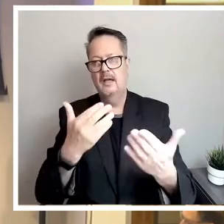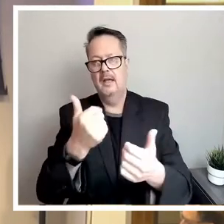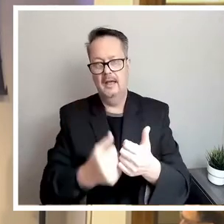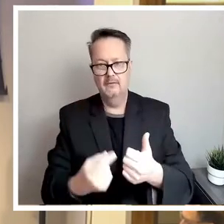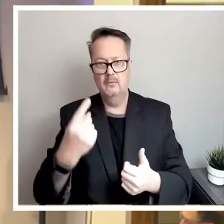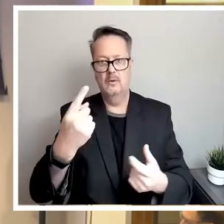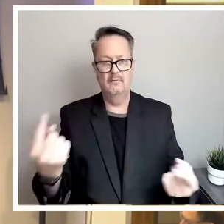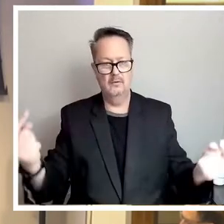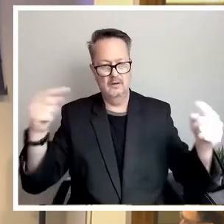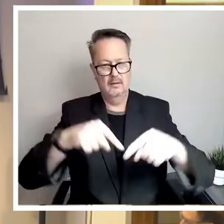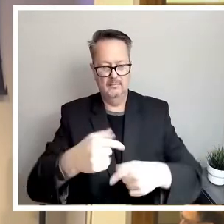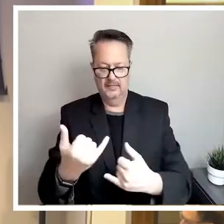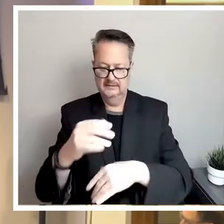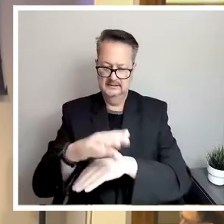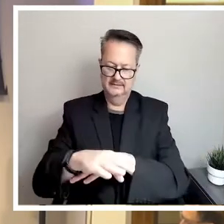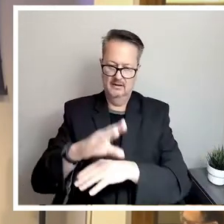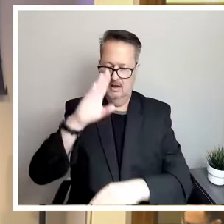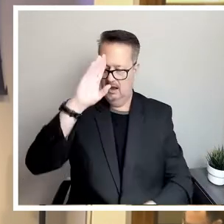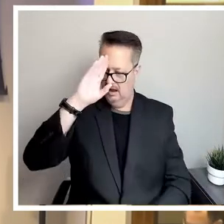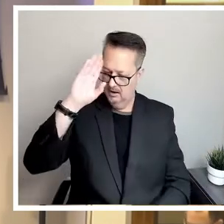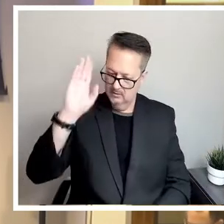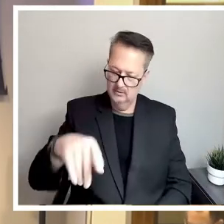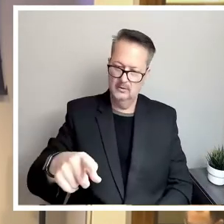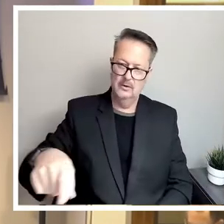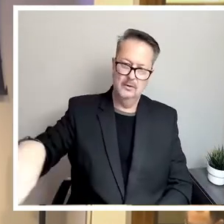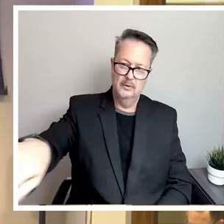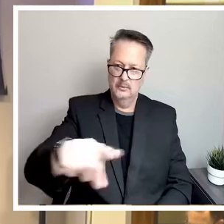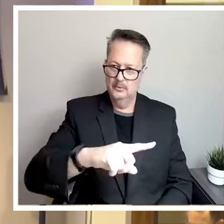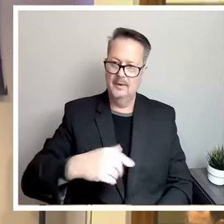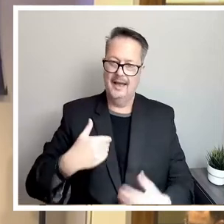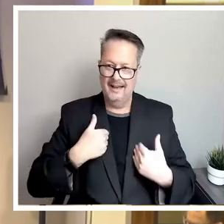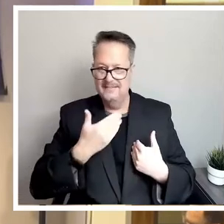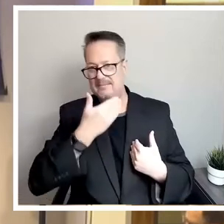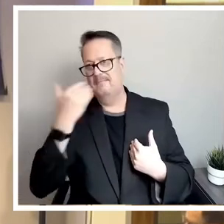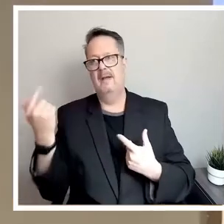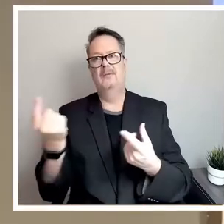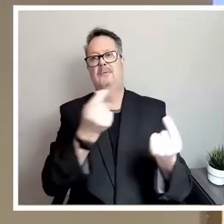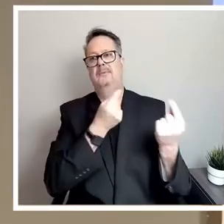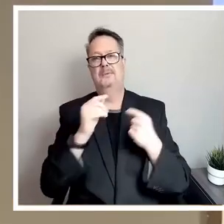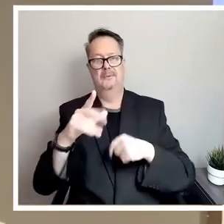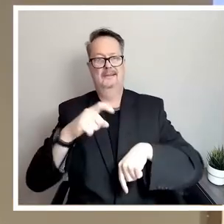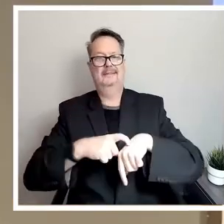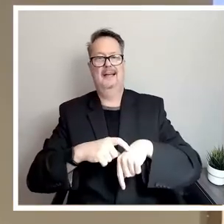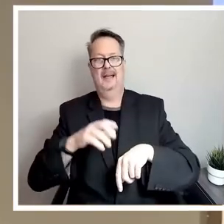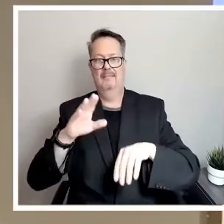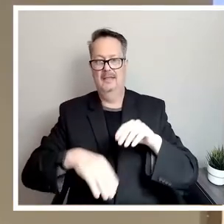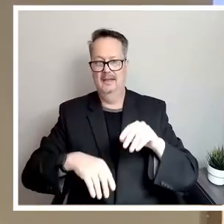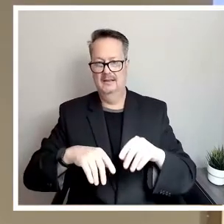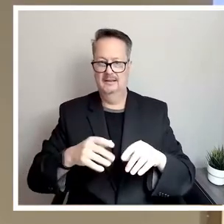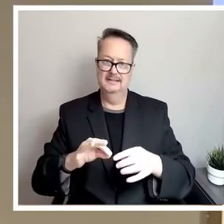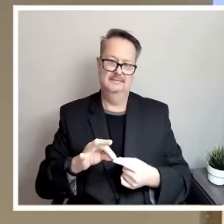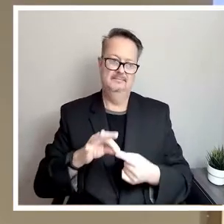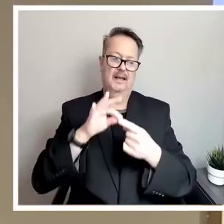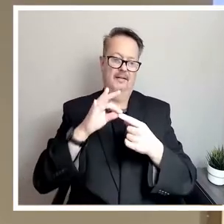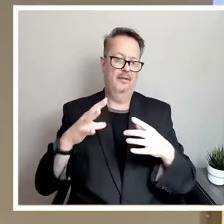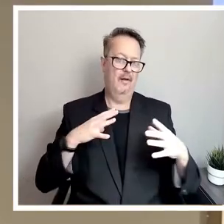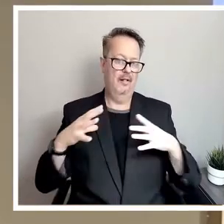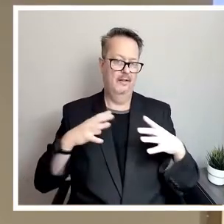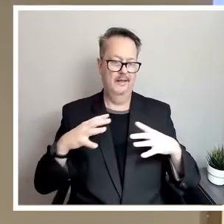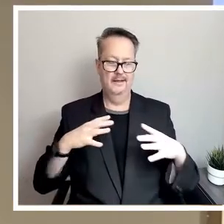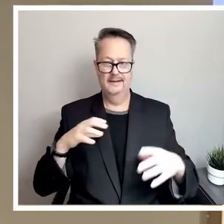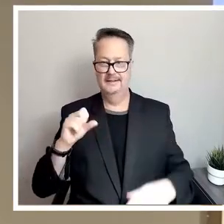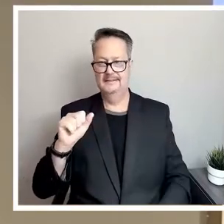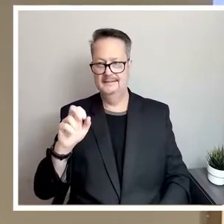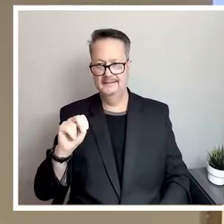being here this evening. I know you've probably got better things to do with your time, especially during the holiday season, than being here